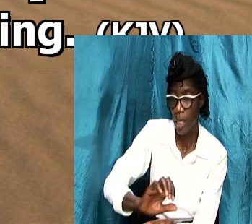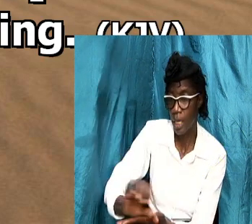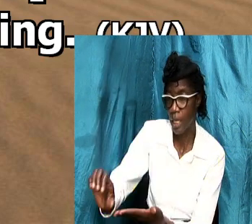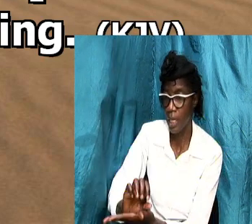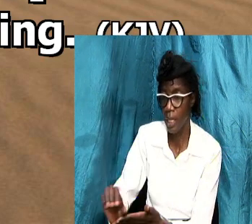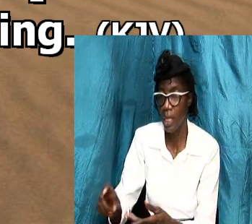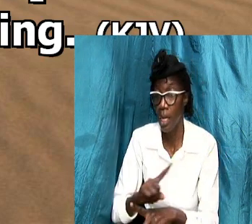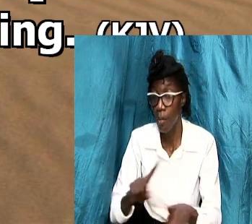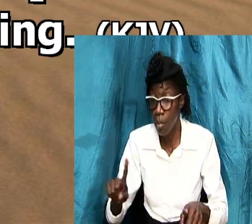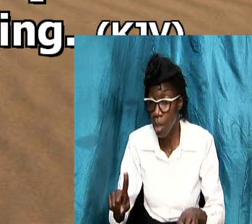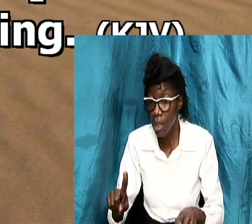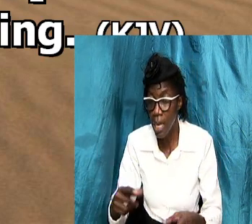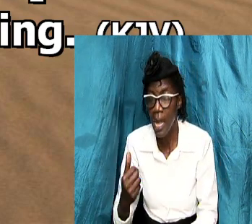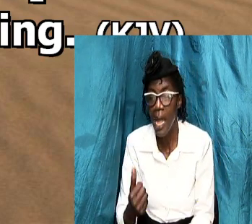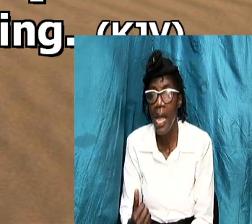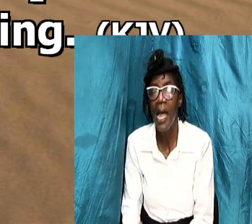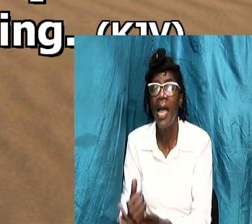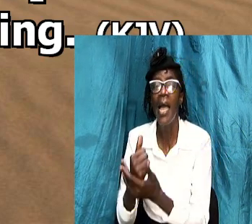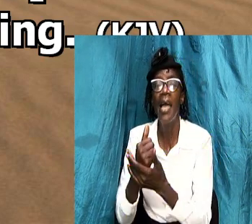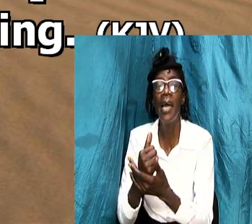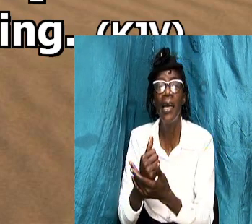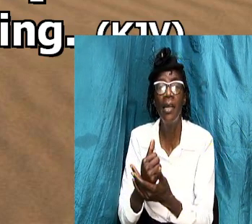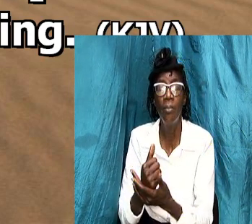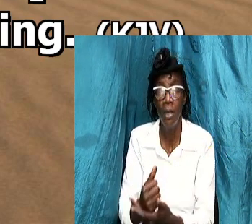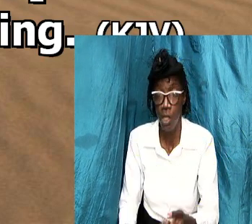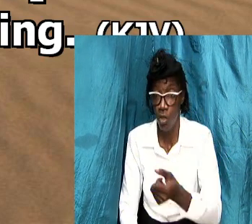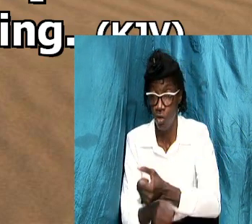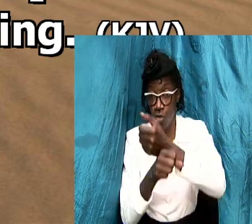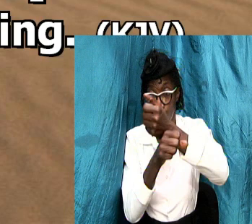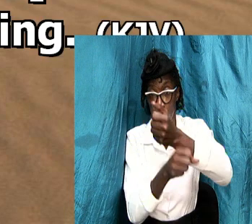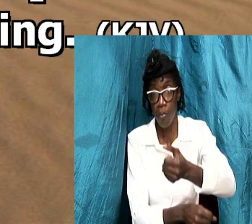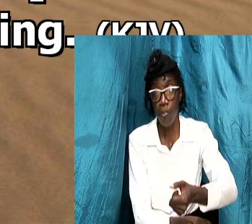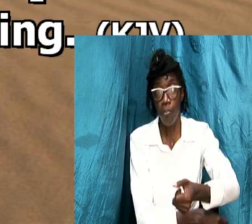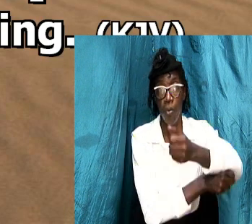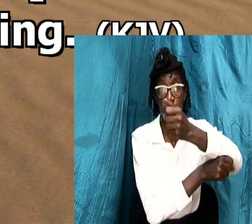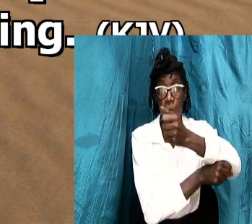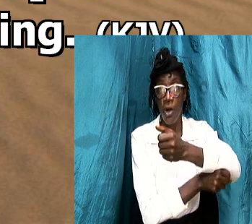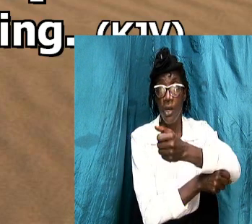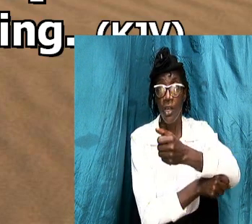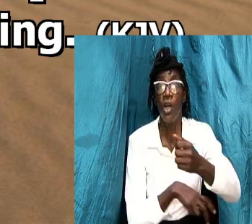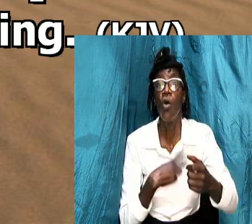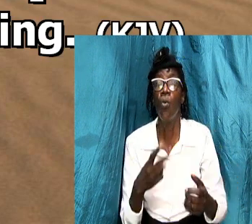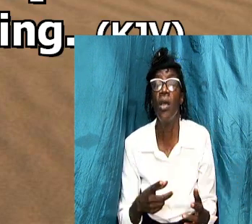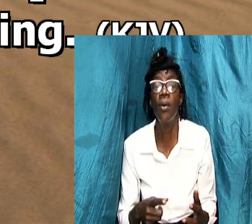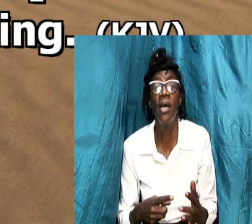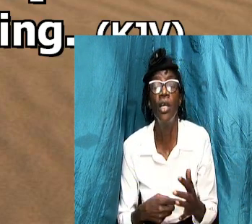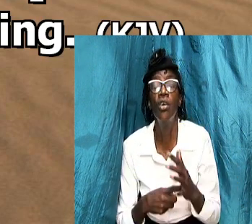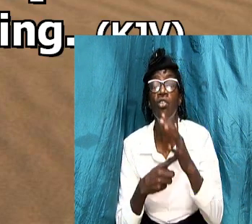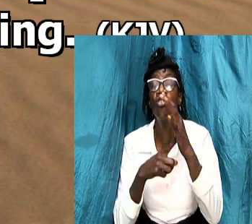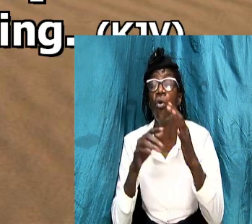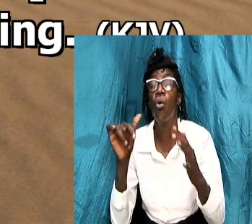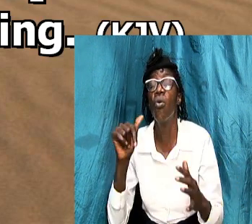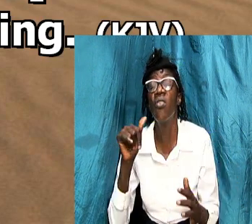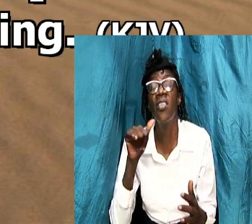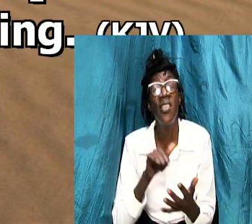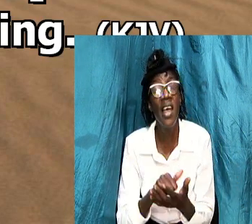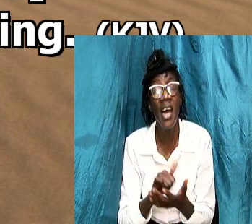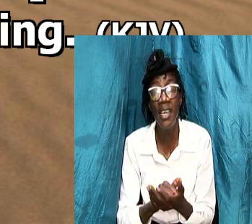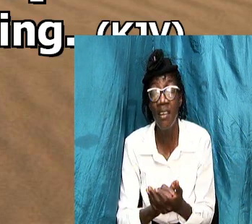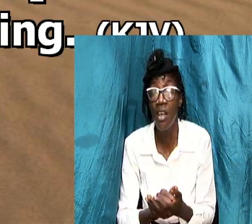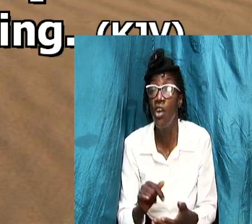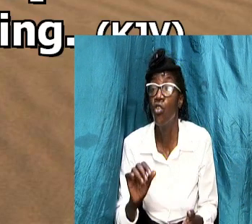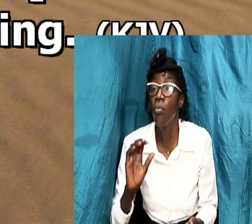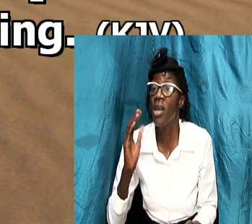our help needs it means our support and we are going to define that as we go on so that we become